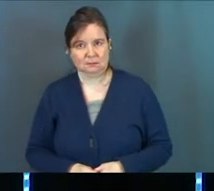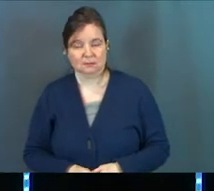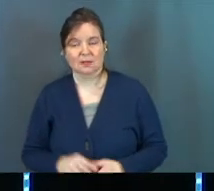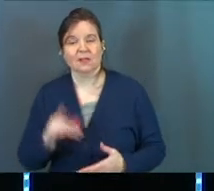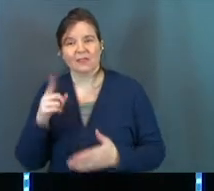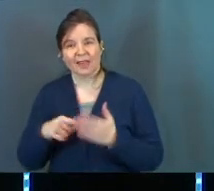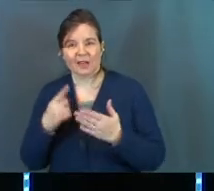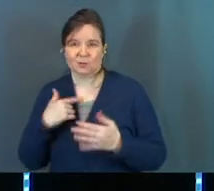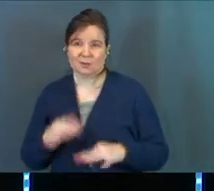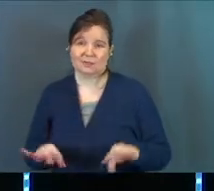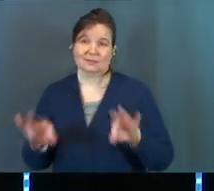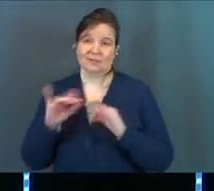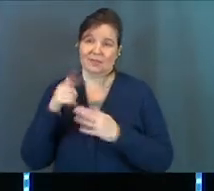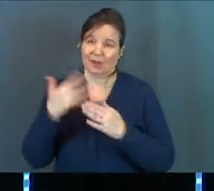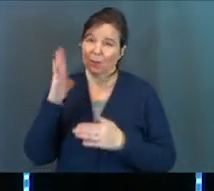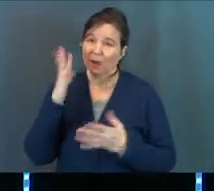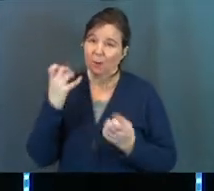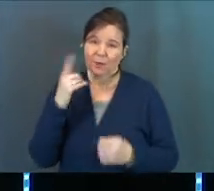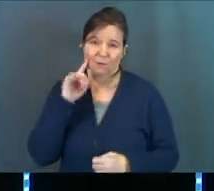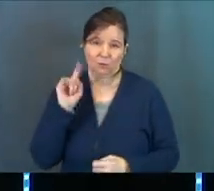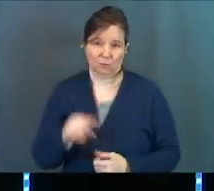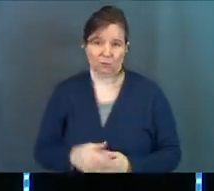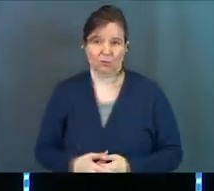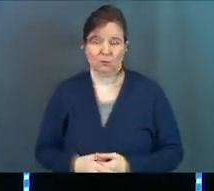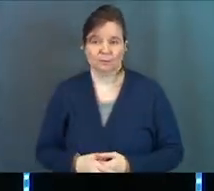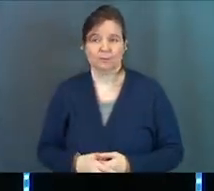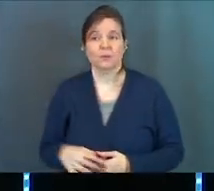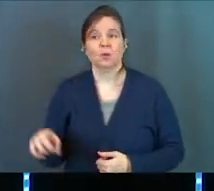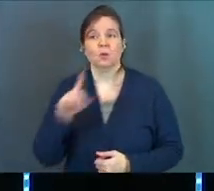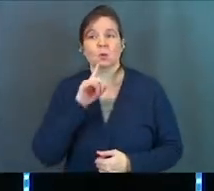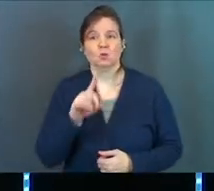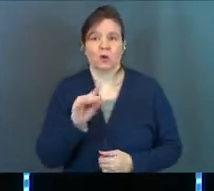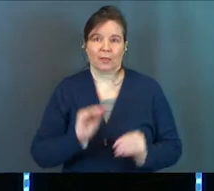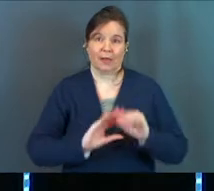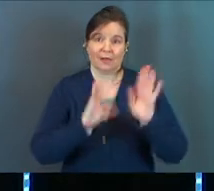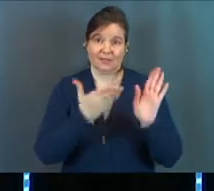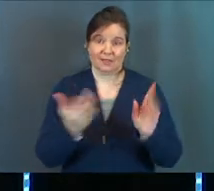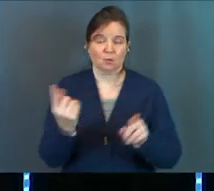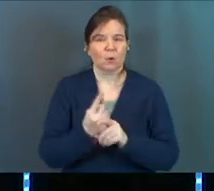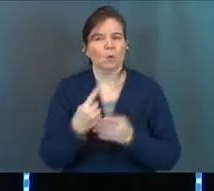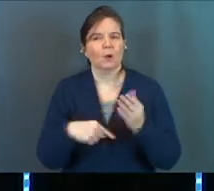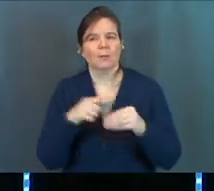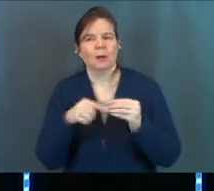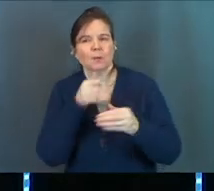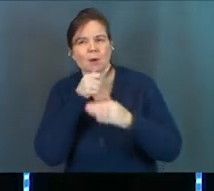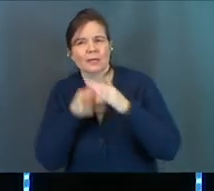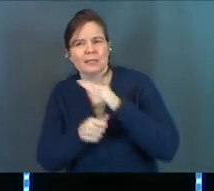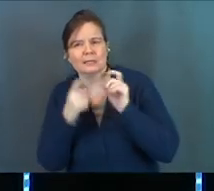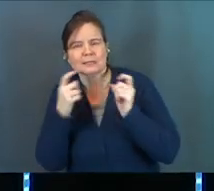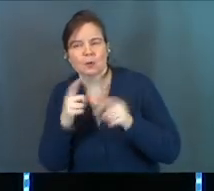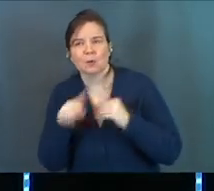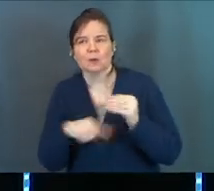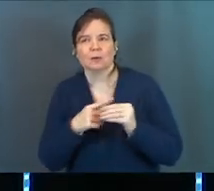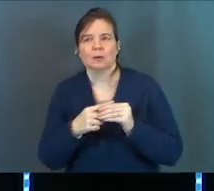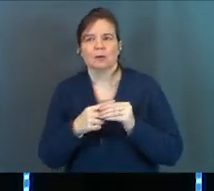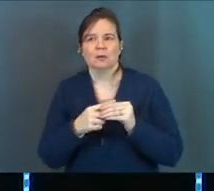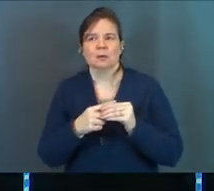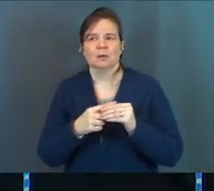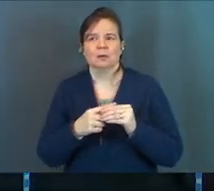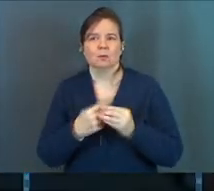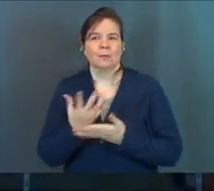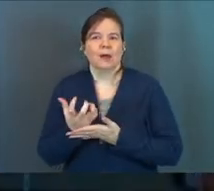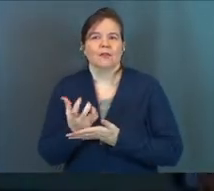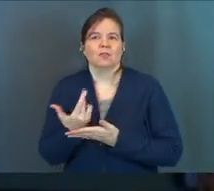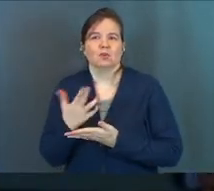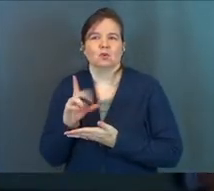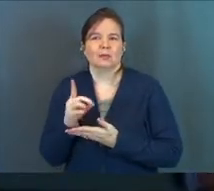So that's what's at stake and that's what God wants for you. And those are the obvious things, right? What about the more hidden sins? What about the greed that's in your